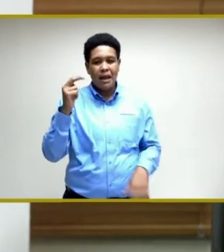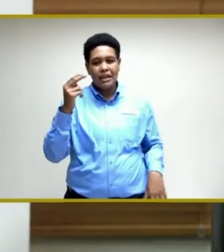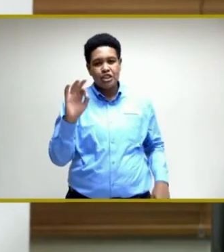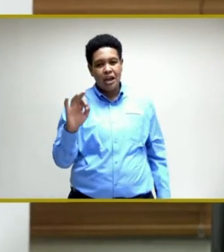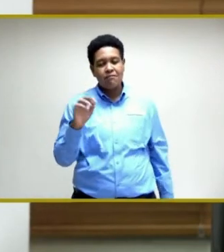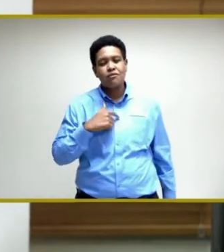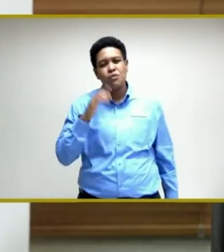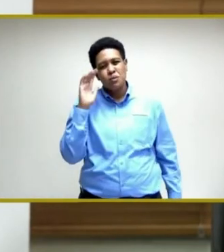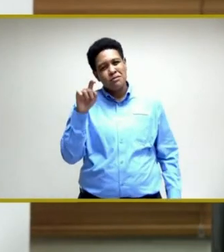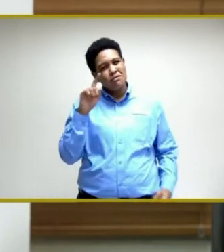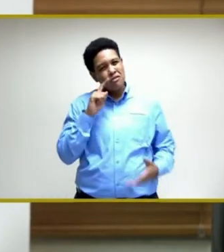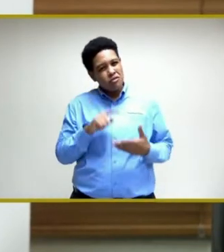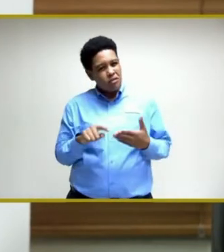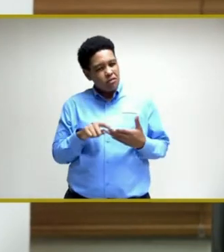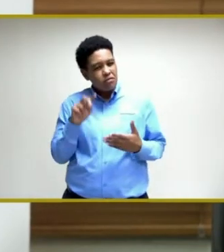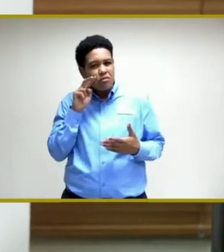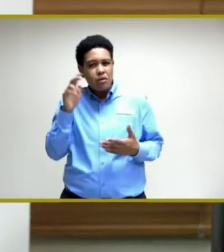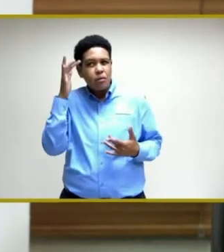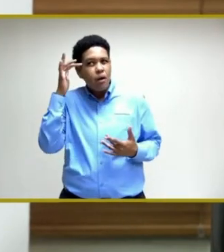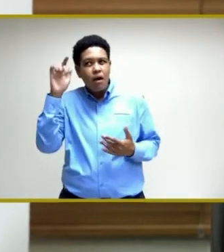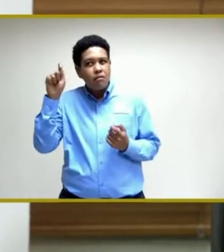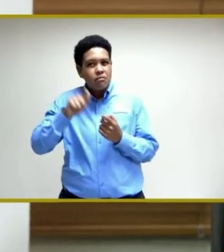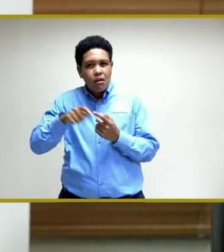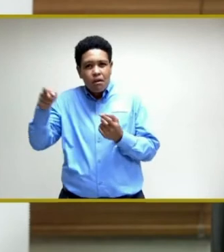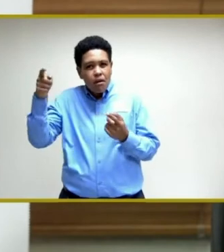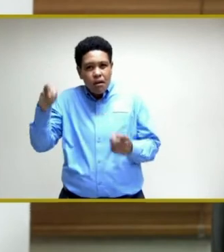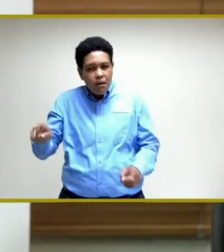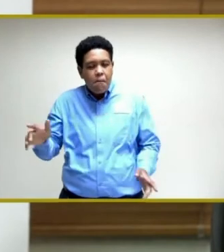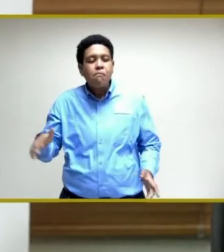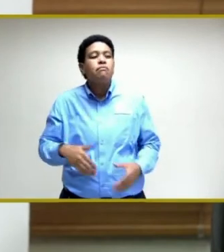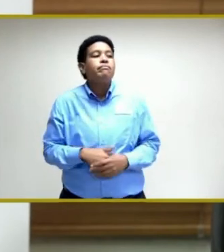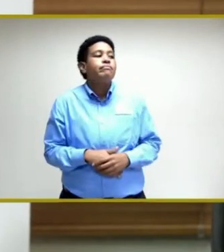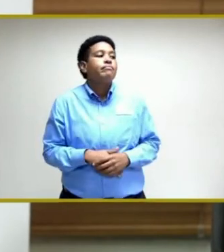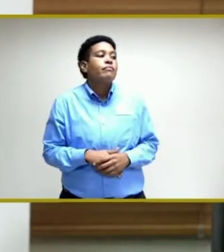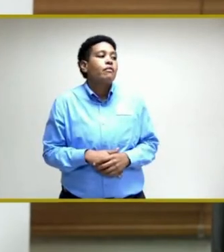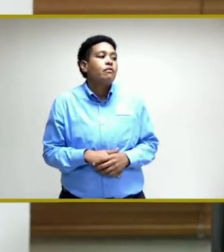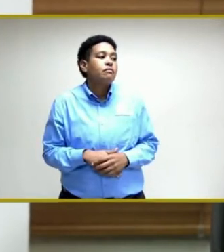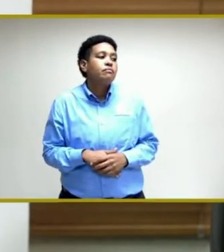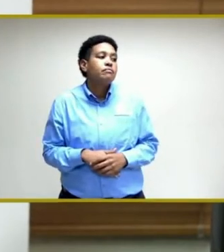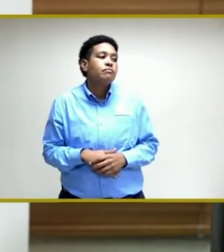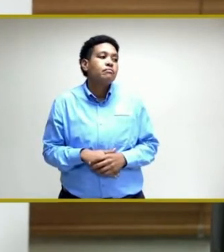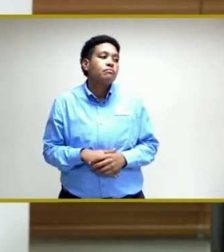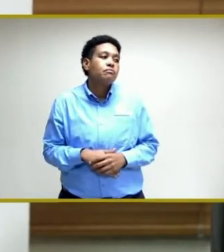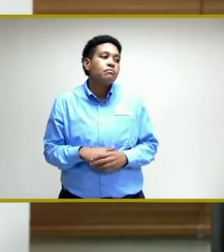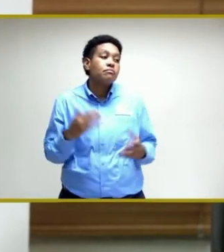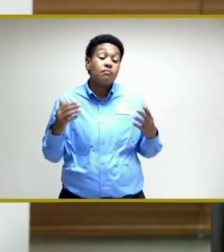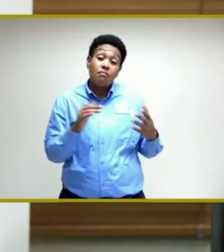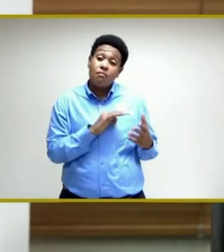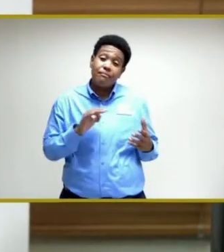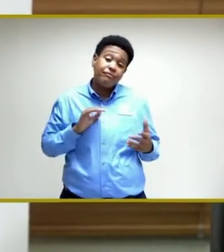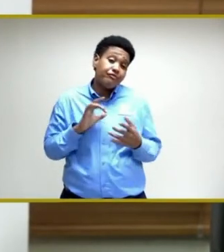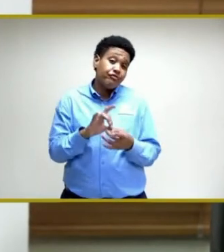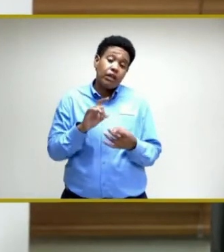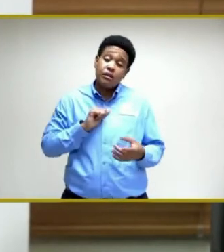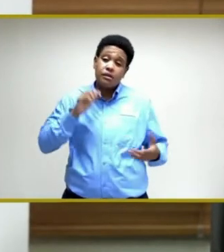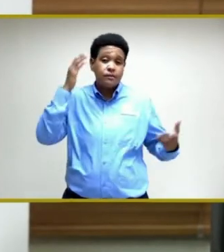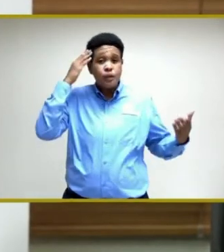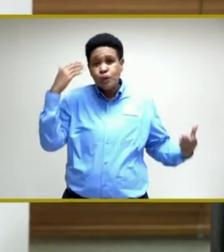would need to check to see exactly why that was the case. It may have been personally related, I don't know.